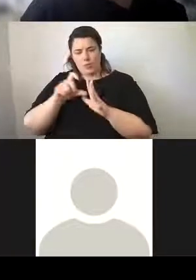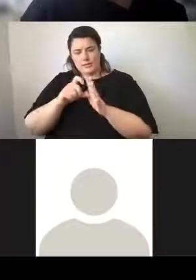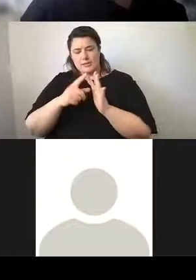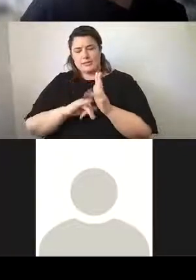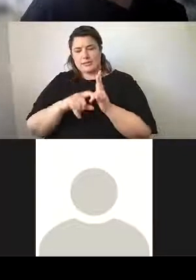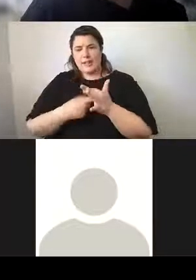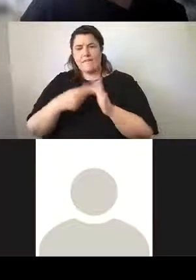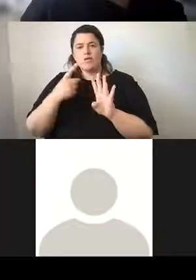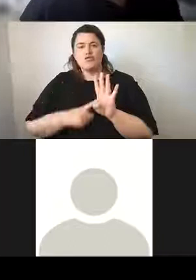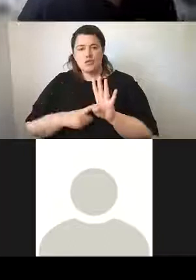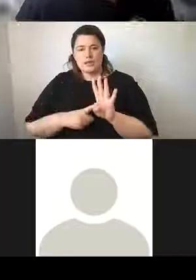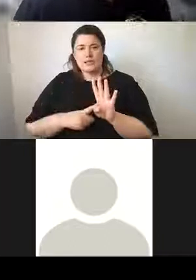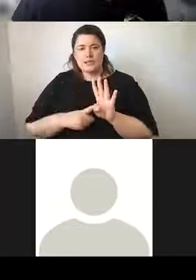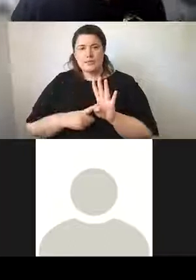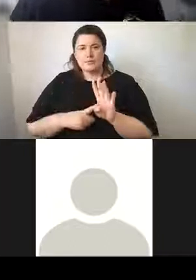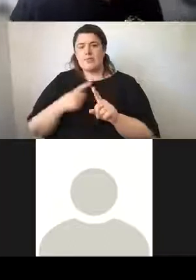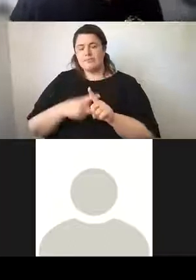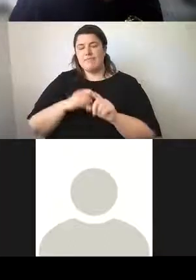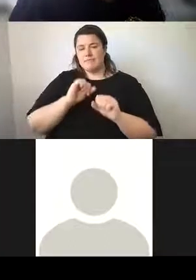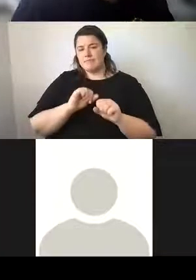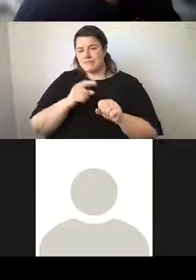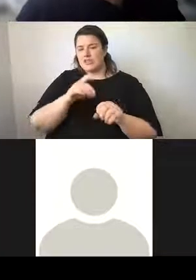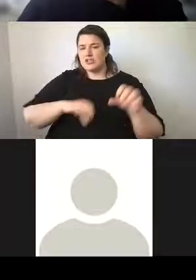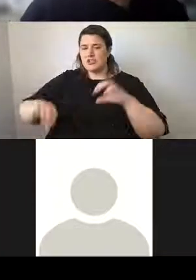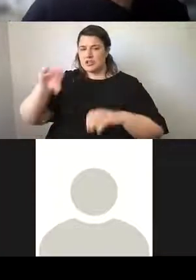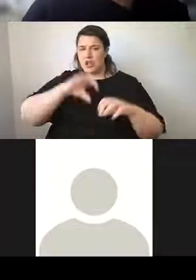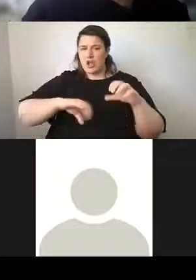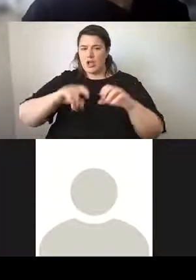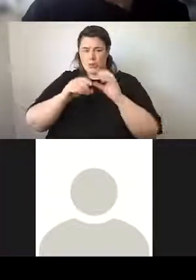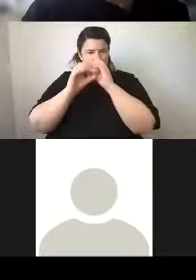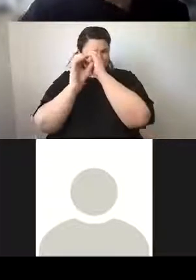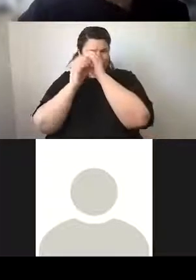reference to his scientific observations there with his telescope.